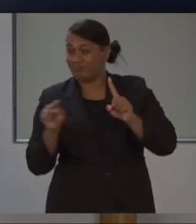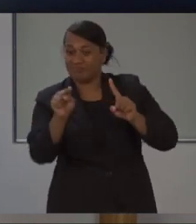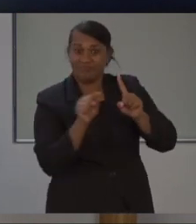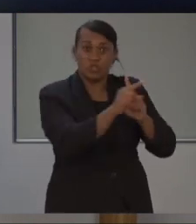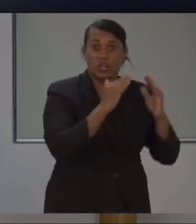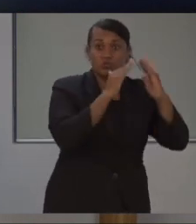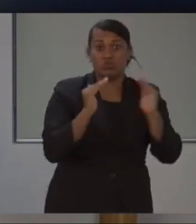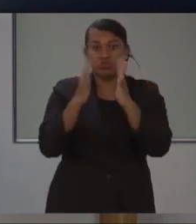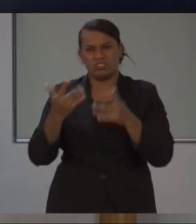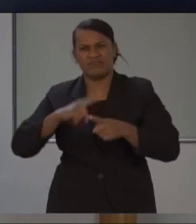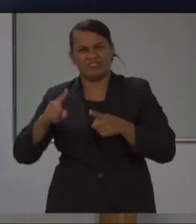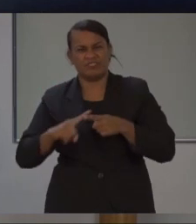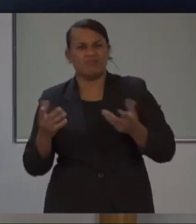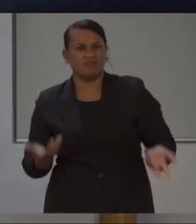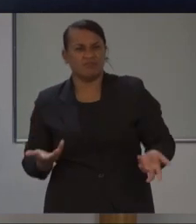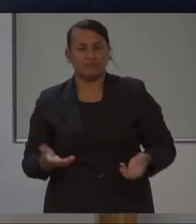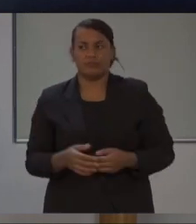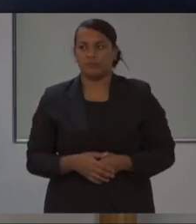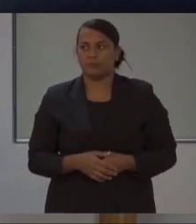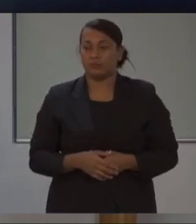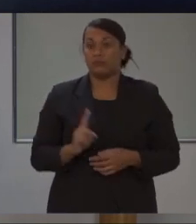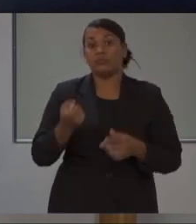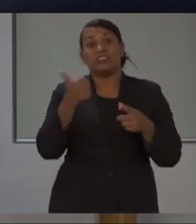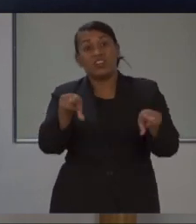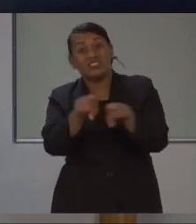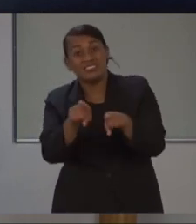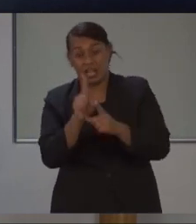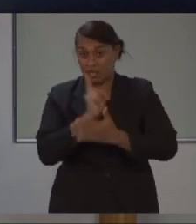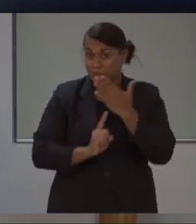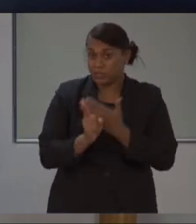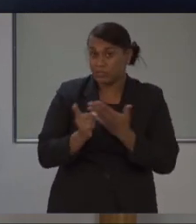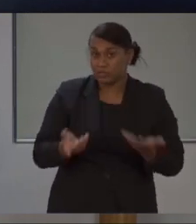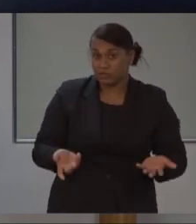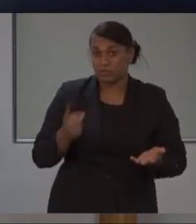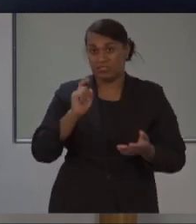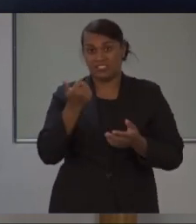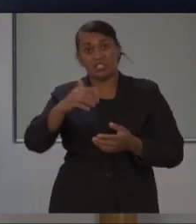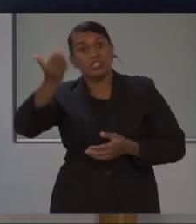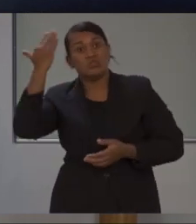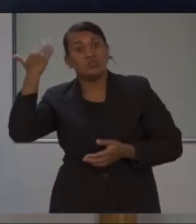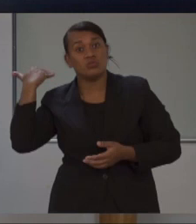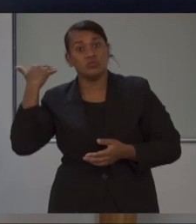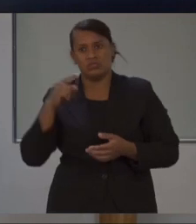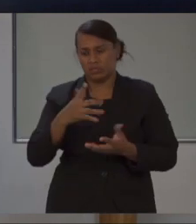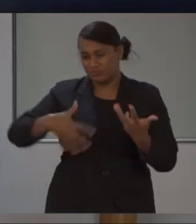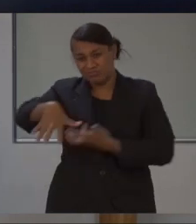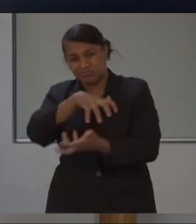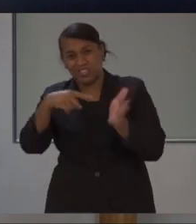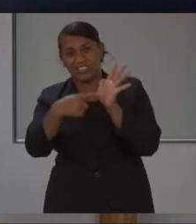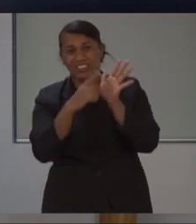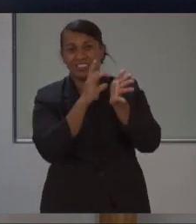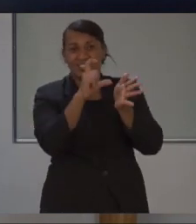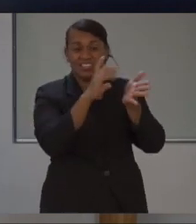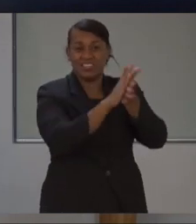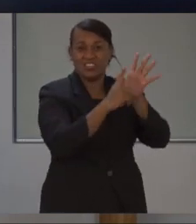possible. As has been the case of previous Cyclones, we'll be subsidizing the